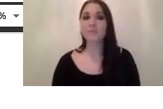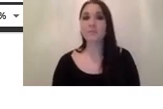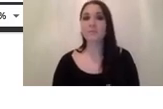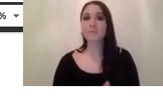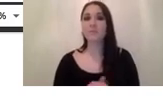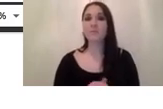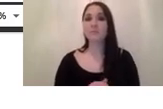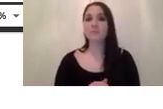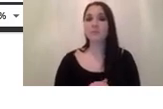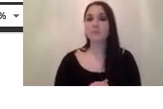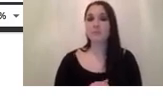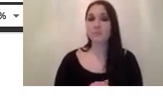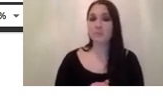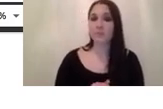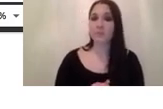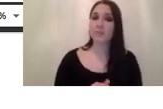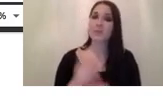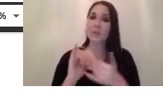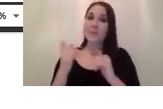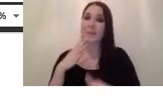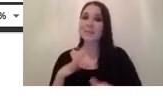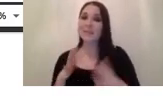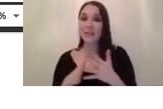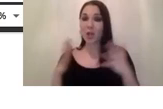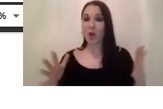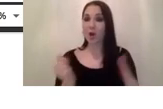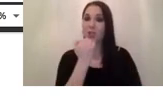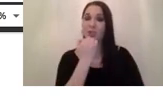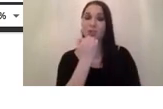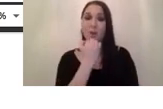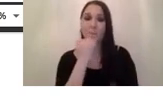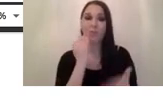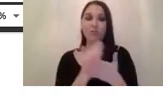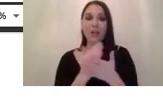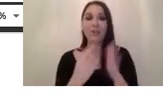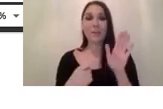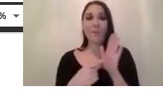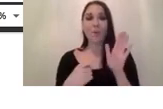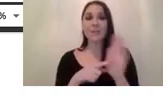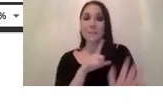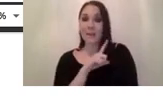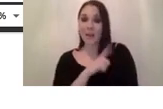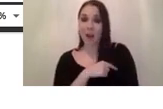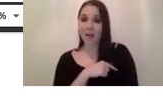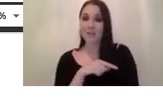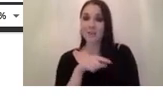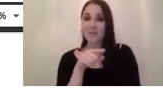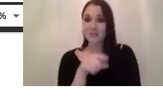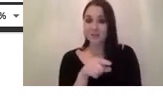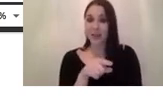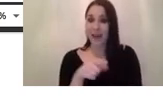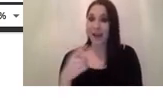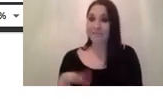a larger f number and uh this is also really important because actually i have seen